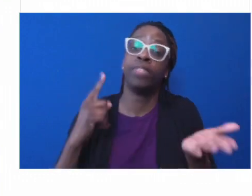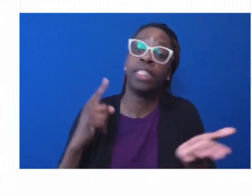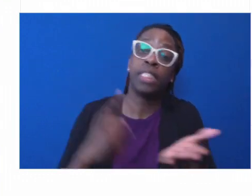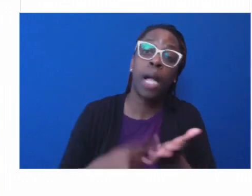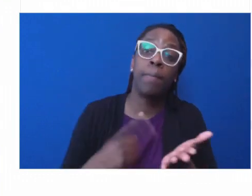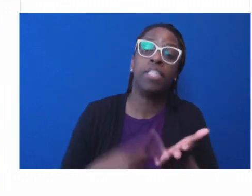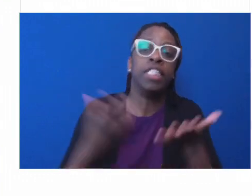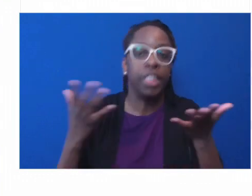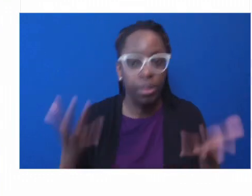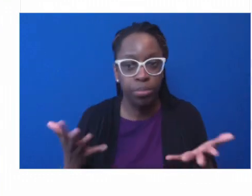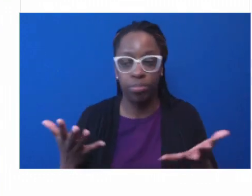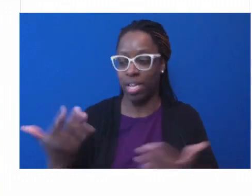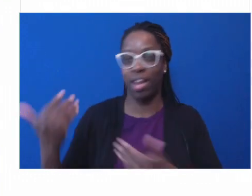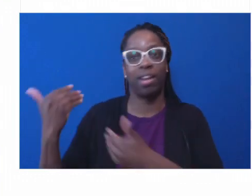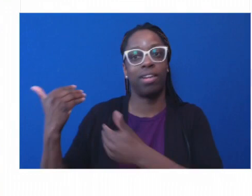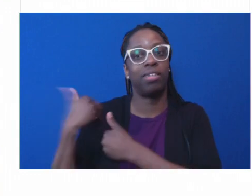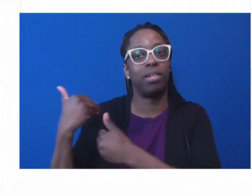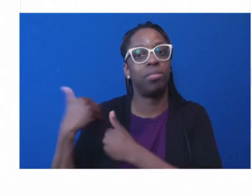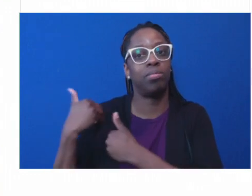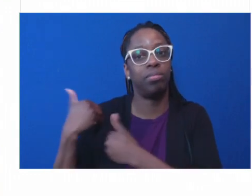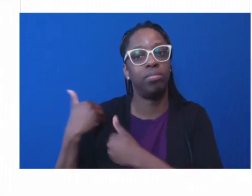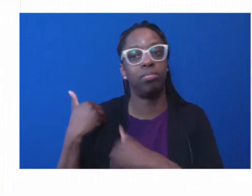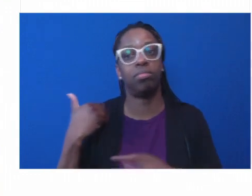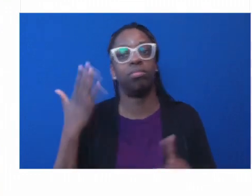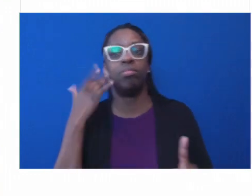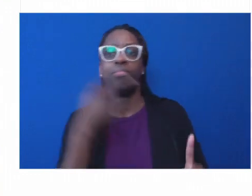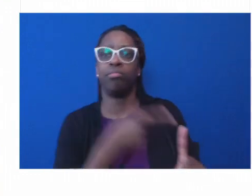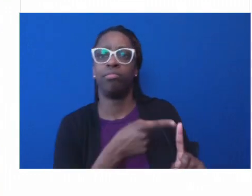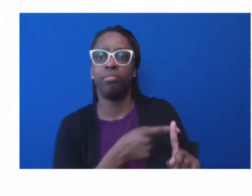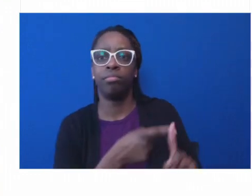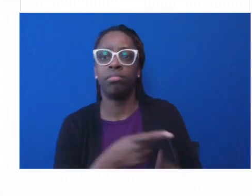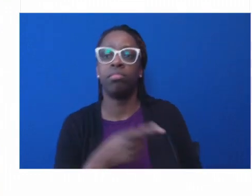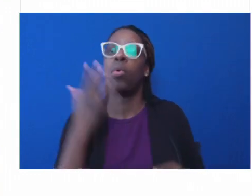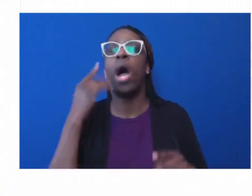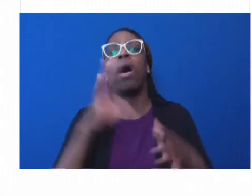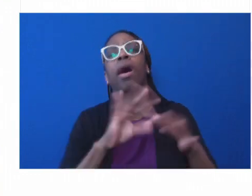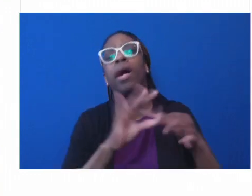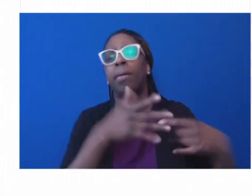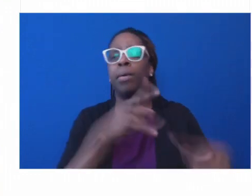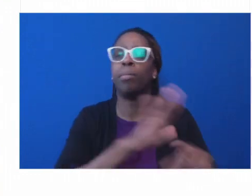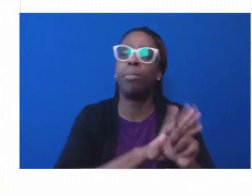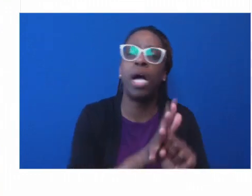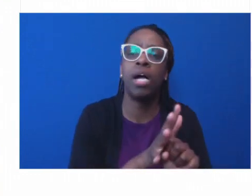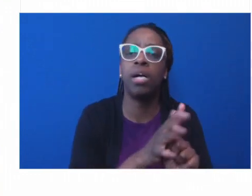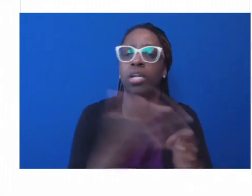So I say we leave it all in the field right now, because this is truly it.